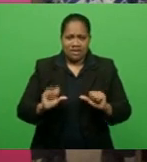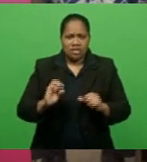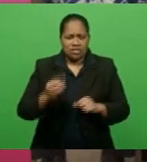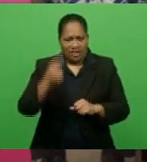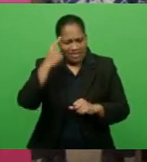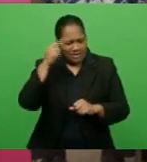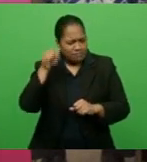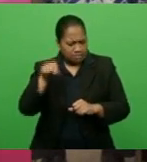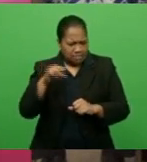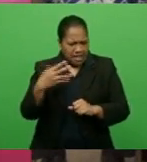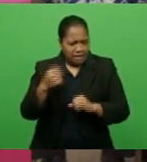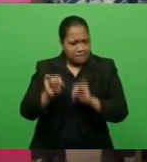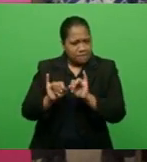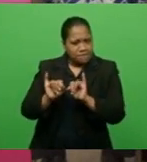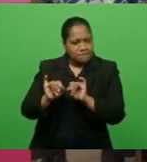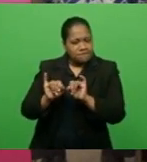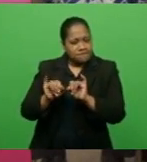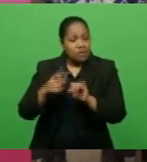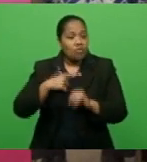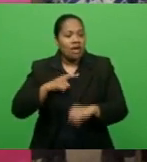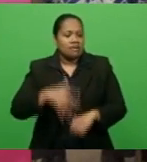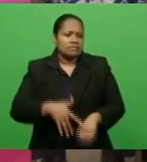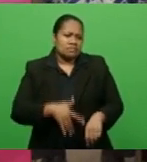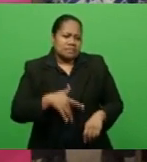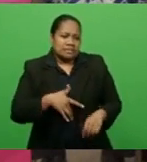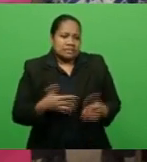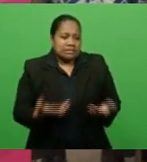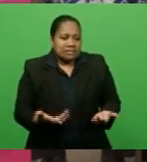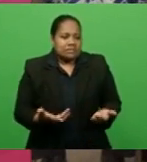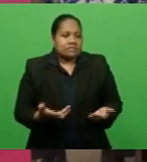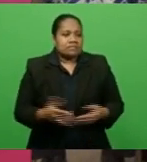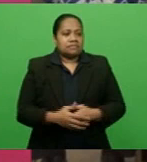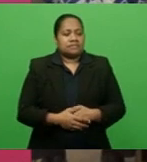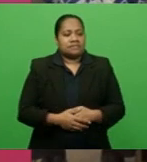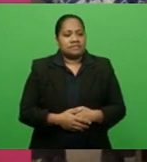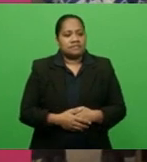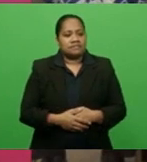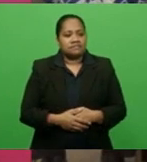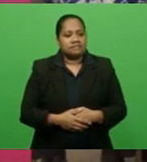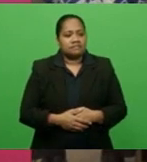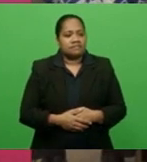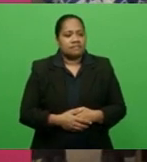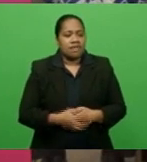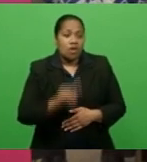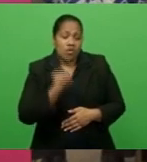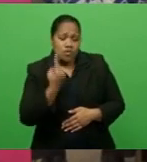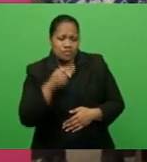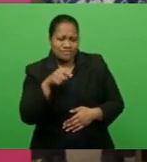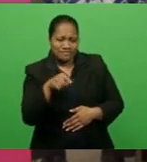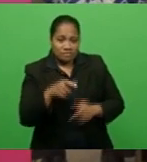issue there, because I felt that those who were in control